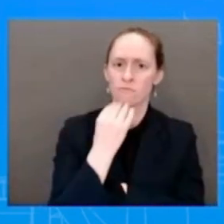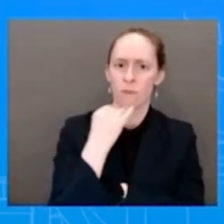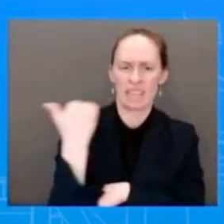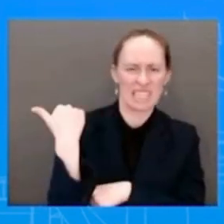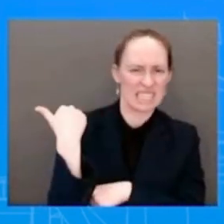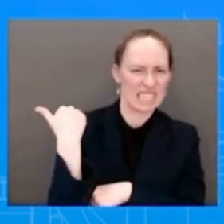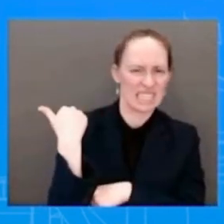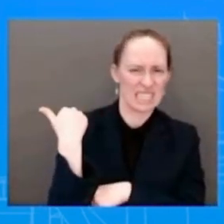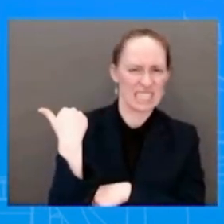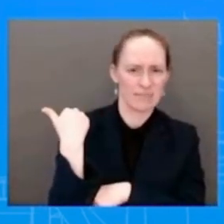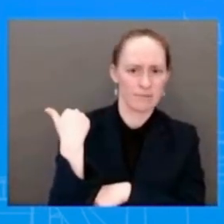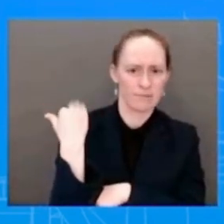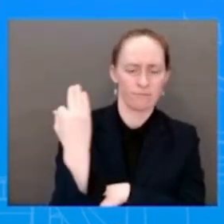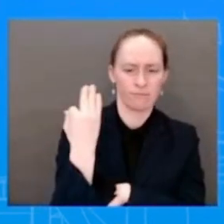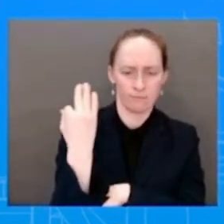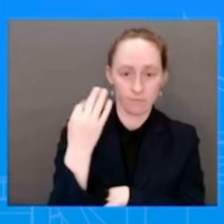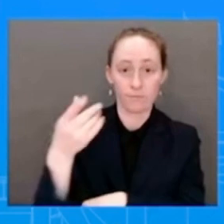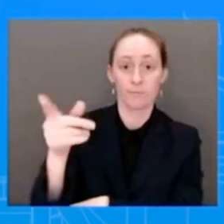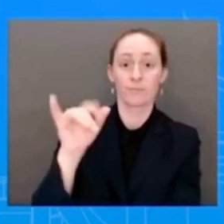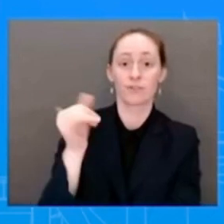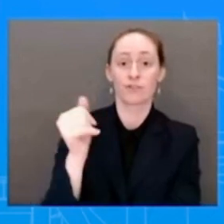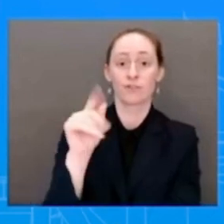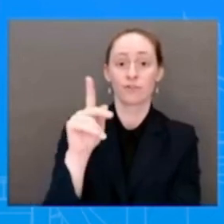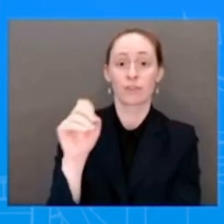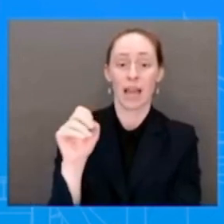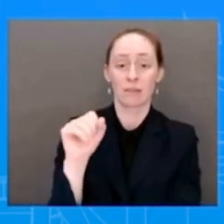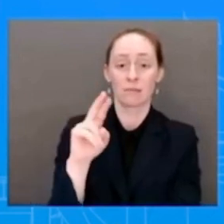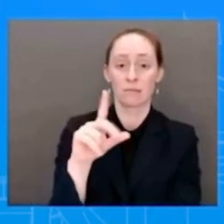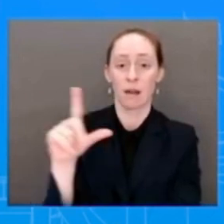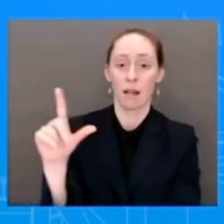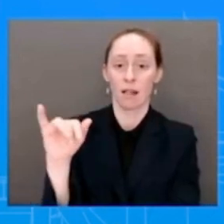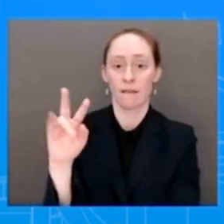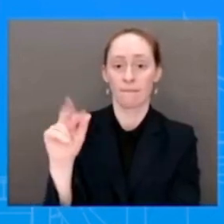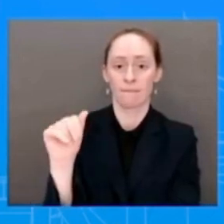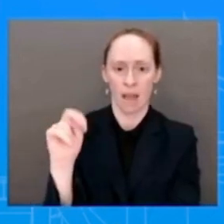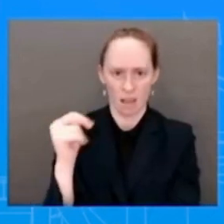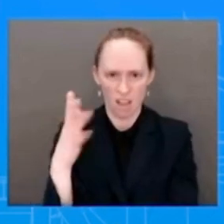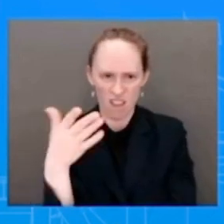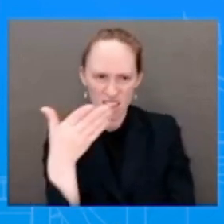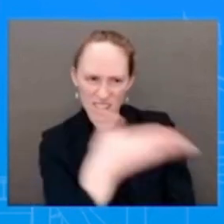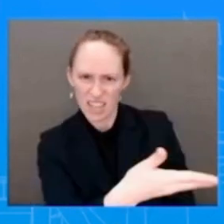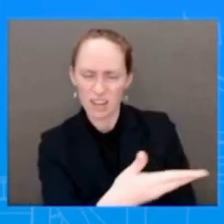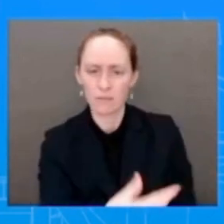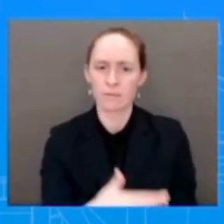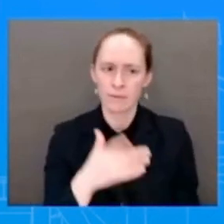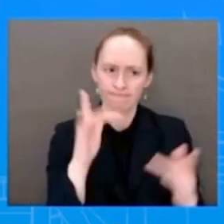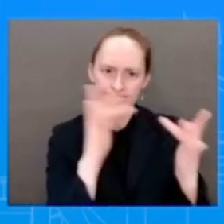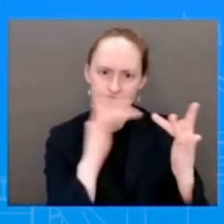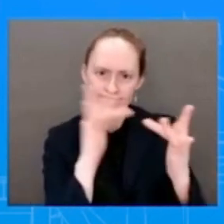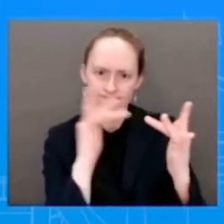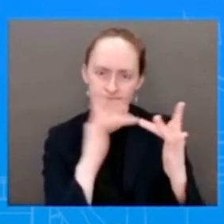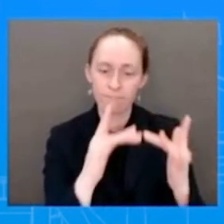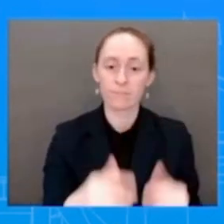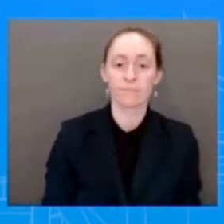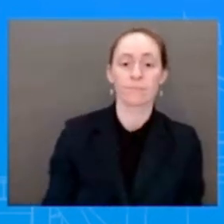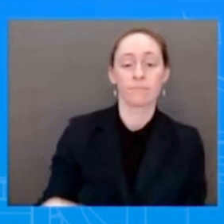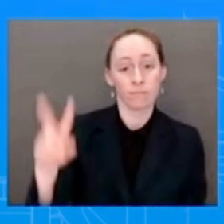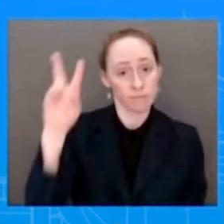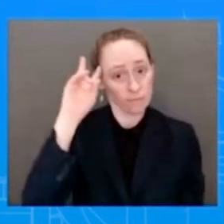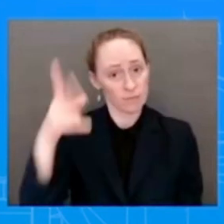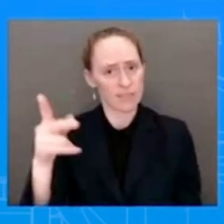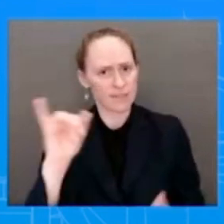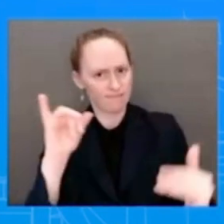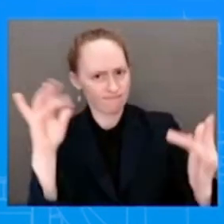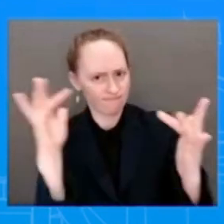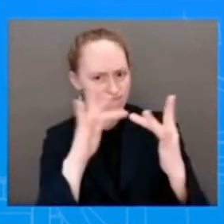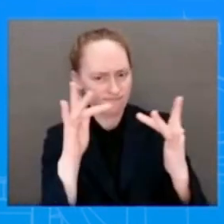counterparts on that day. And we had the Vice President speak with the President of Israel. And so this is, you know, this is something